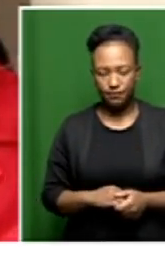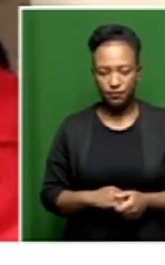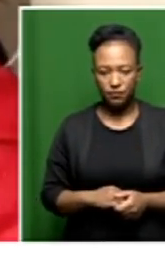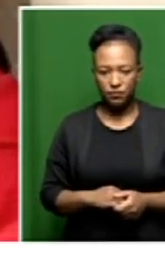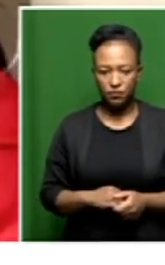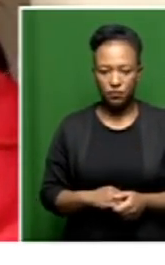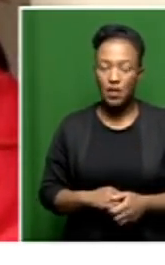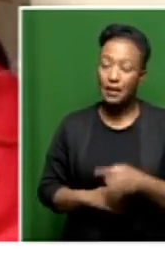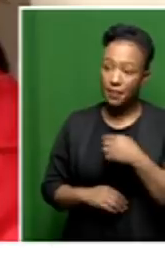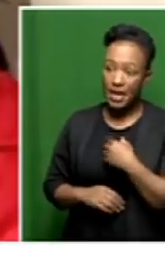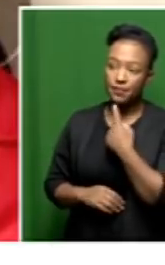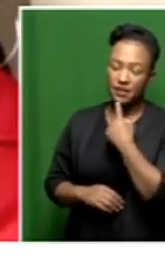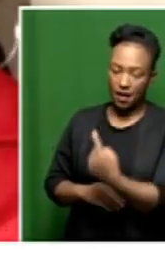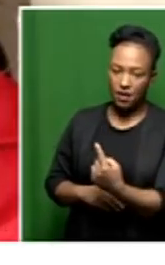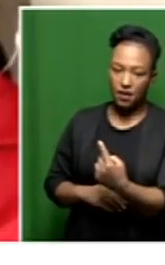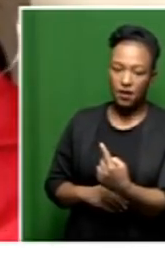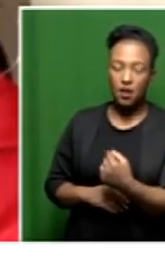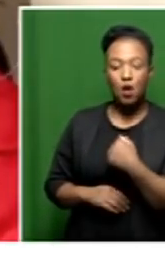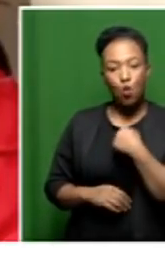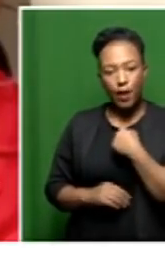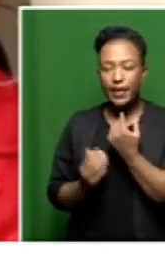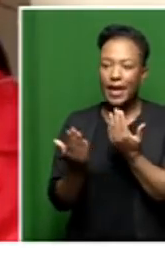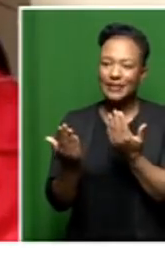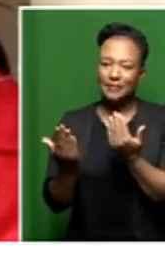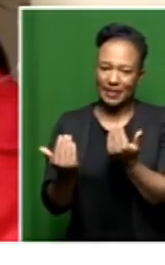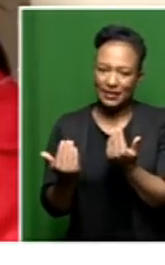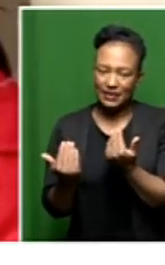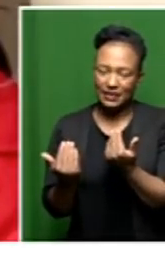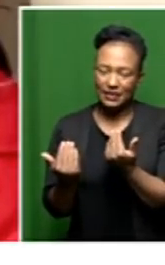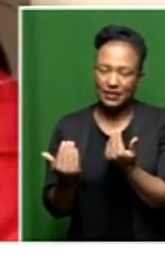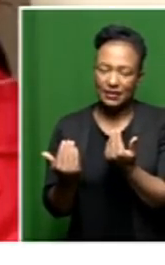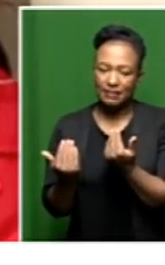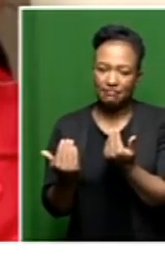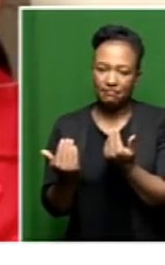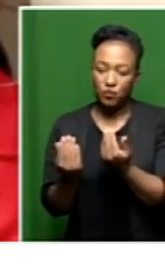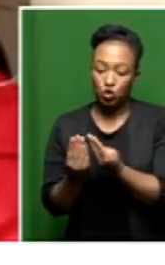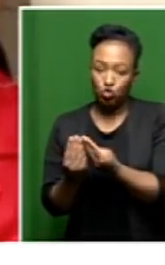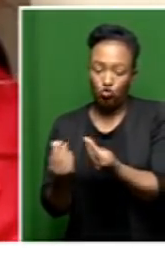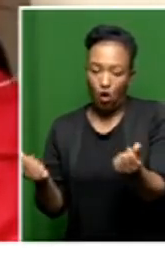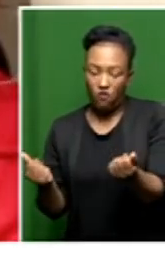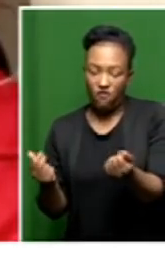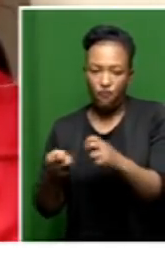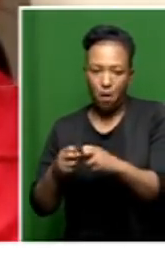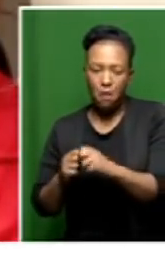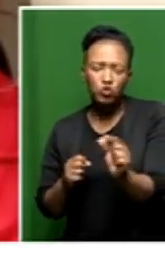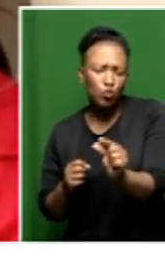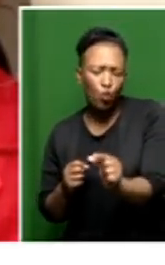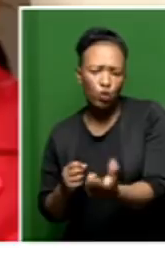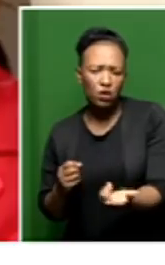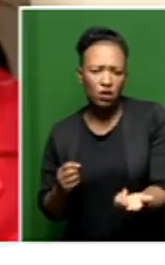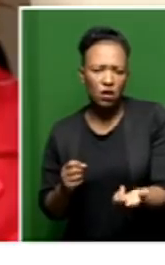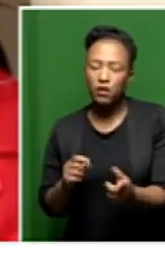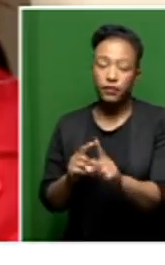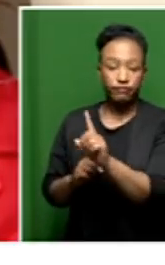I'm saying to you, that was in anticipation of solving those problems within a short space of time.